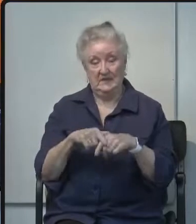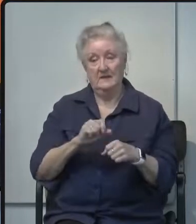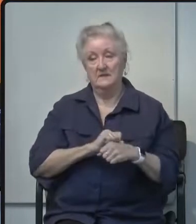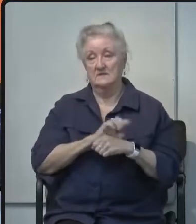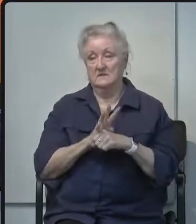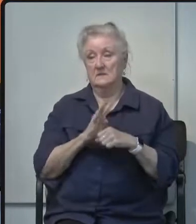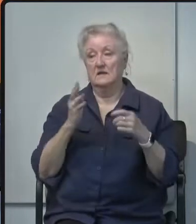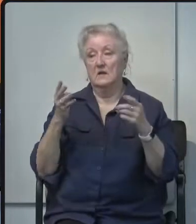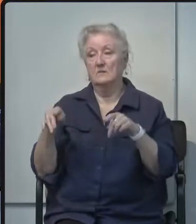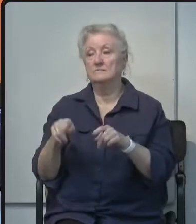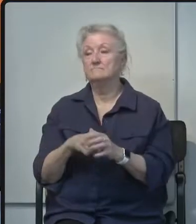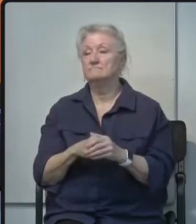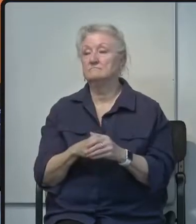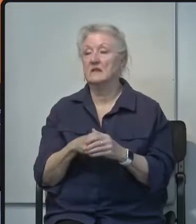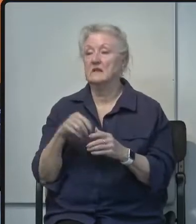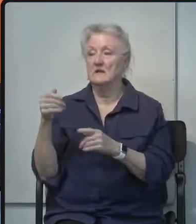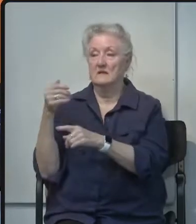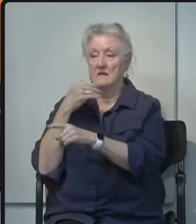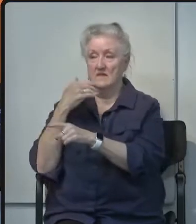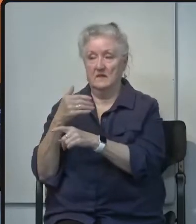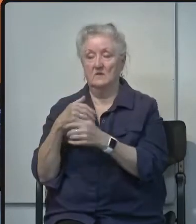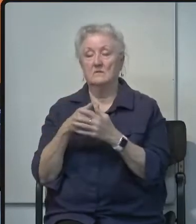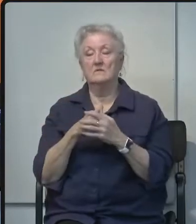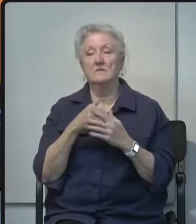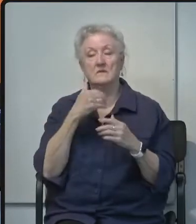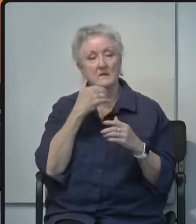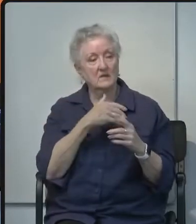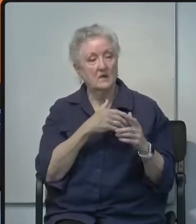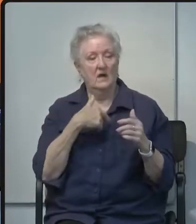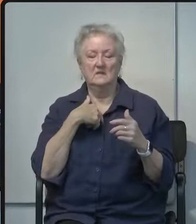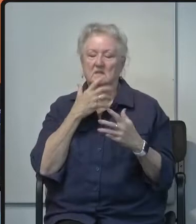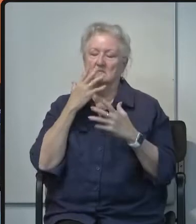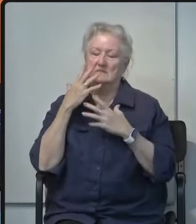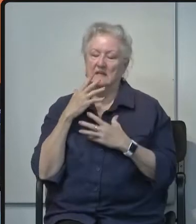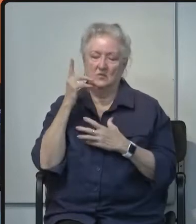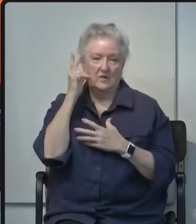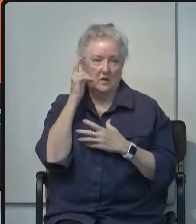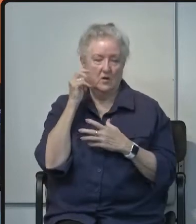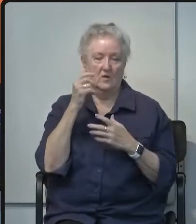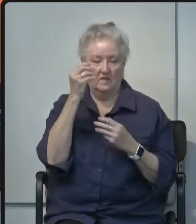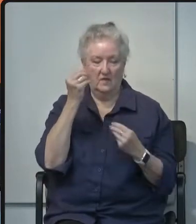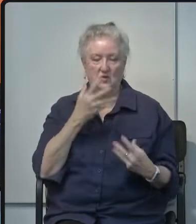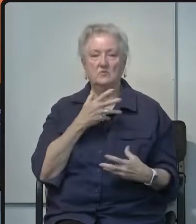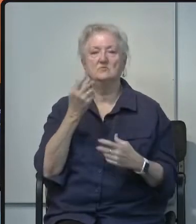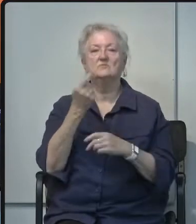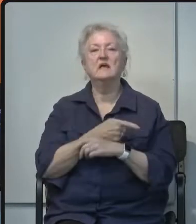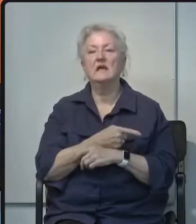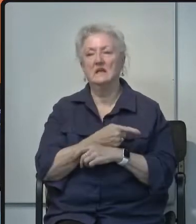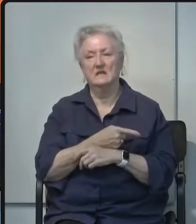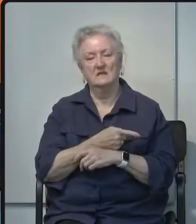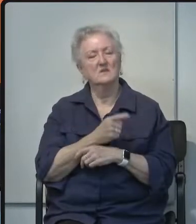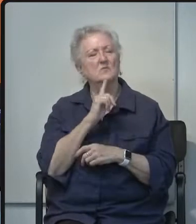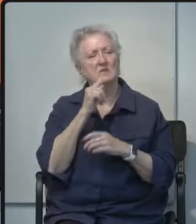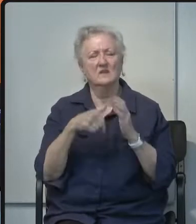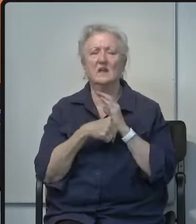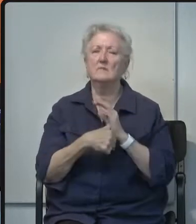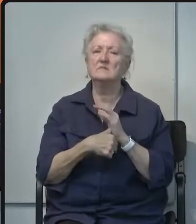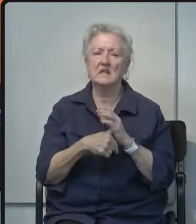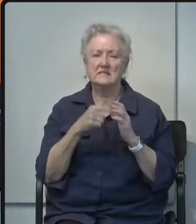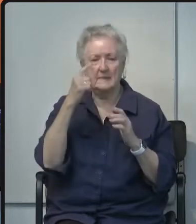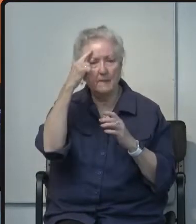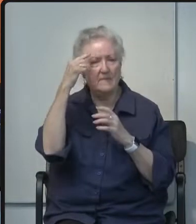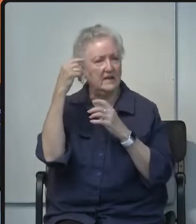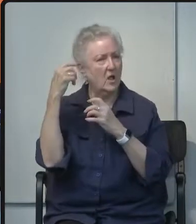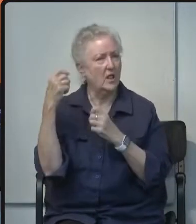so much supervisor Hart I too am saddened to hear of this news today and I'm here to really emphasize the mental